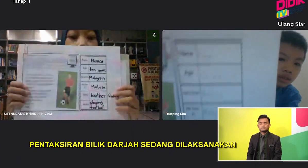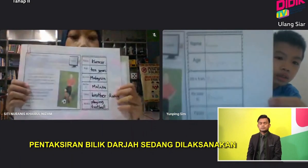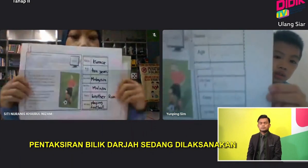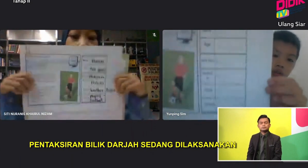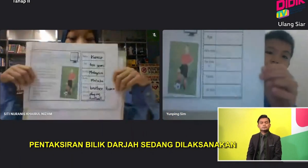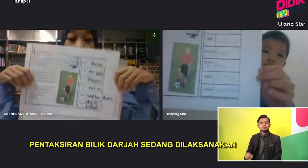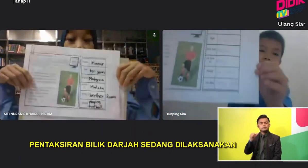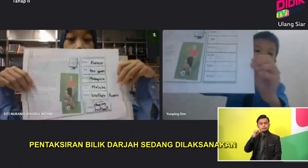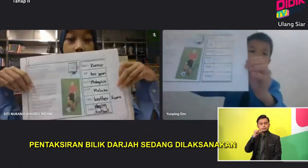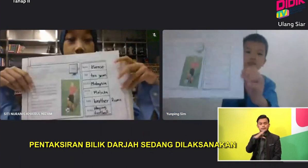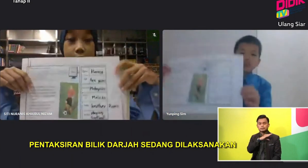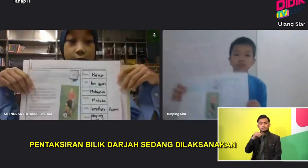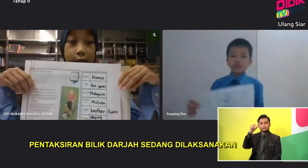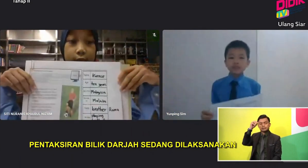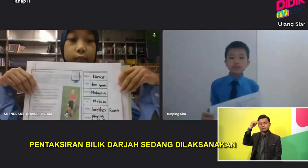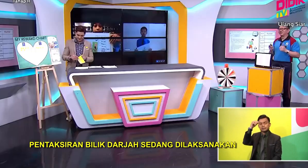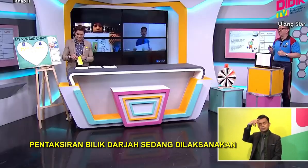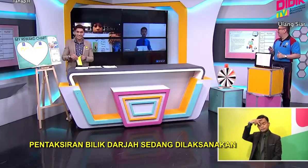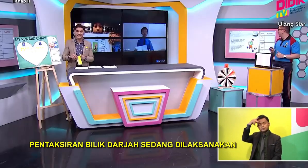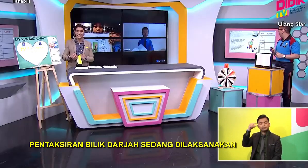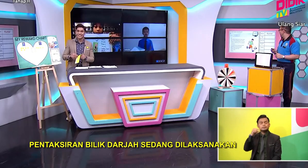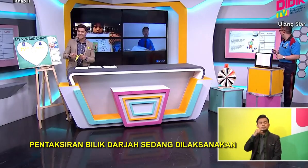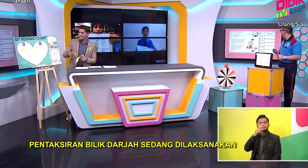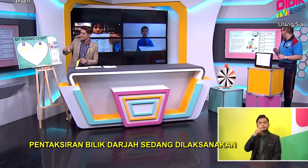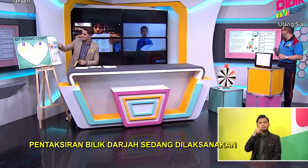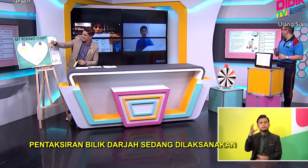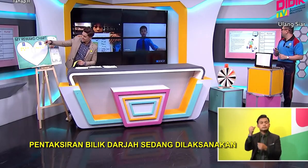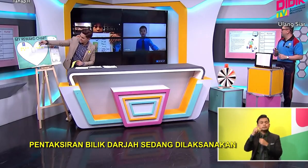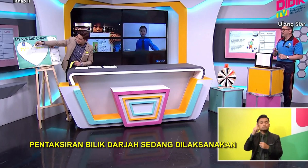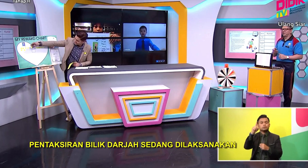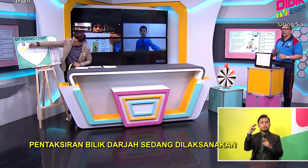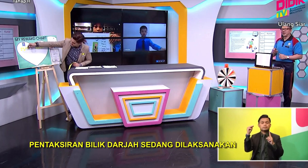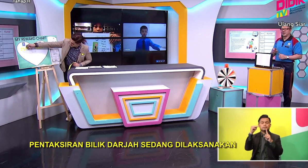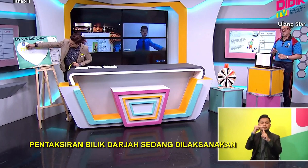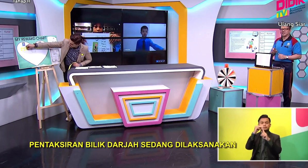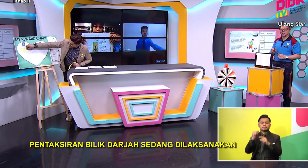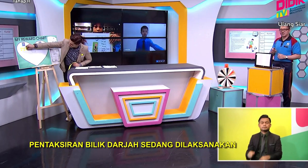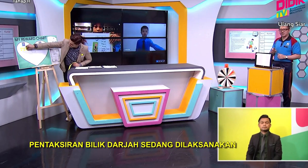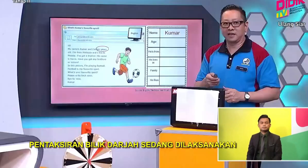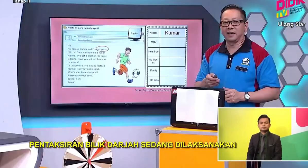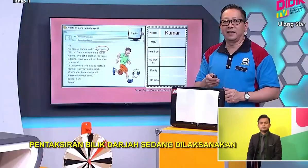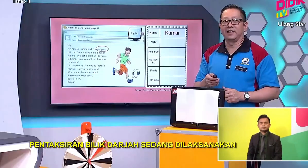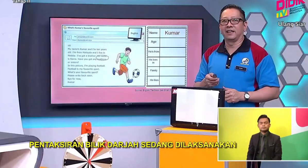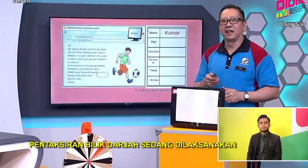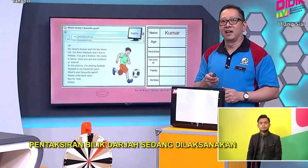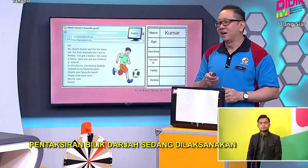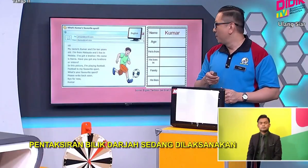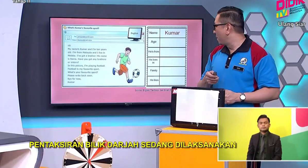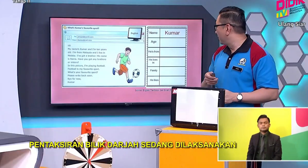Great Job Let's Continue With The Second